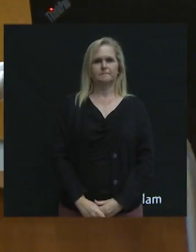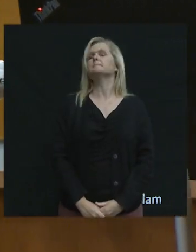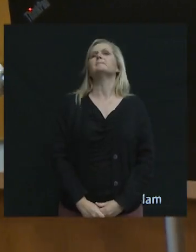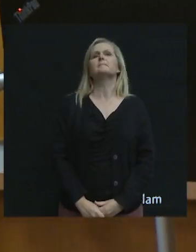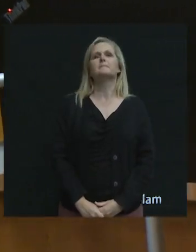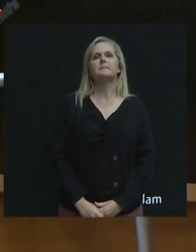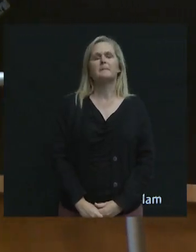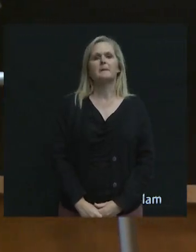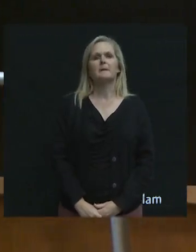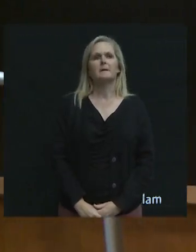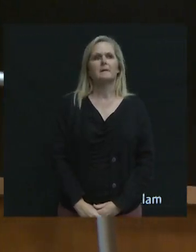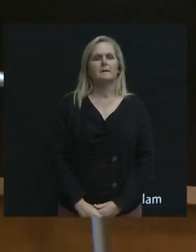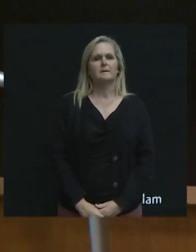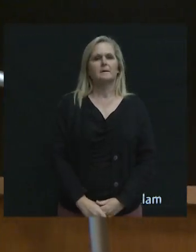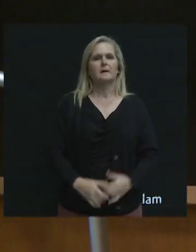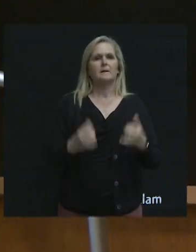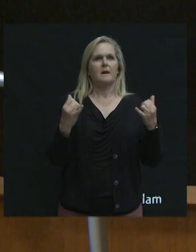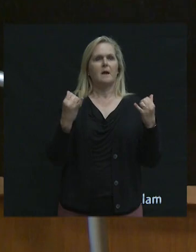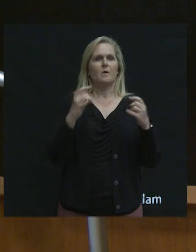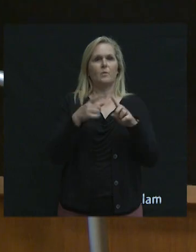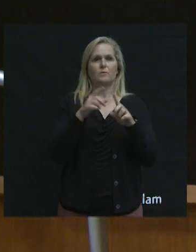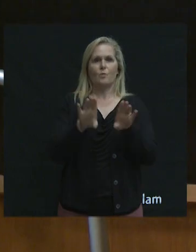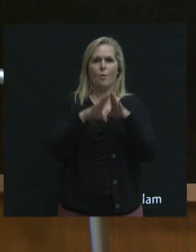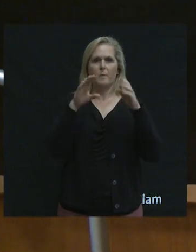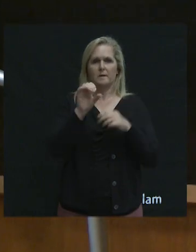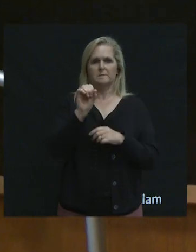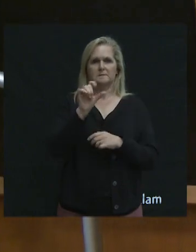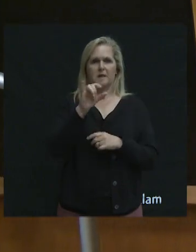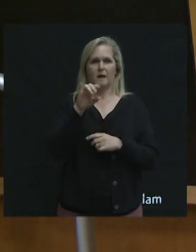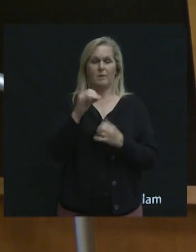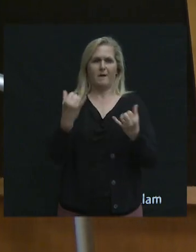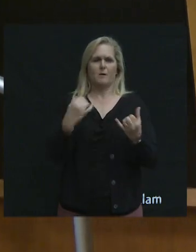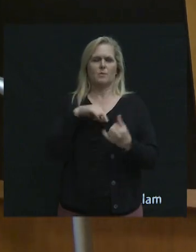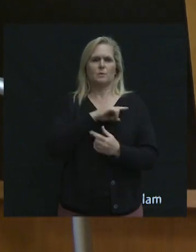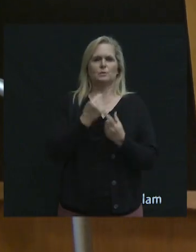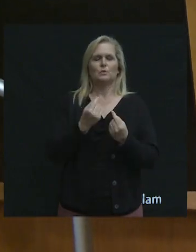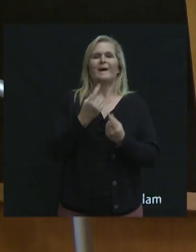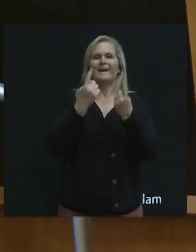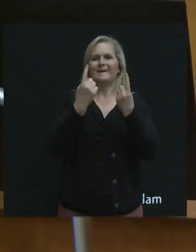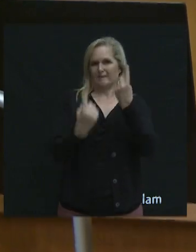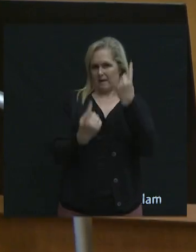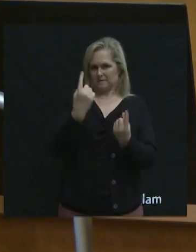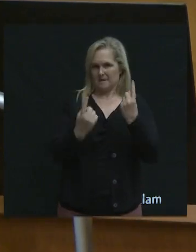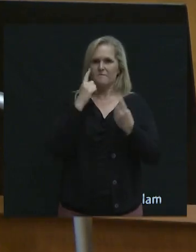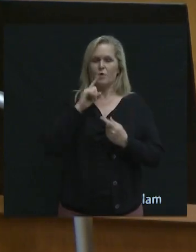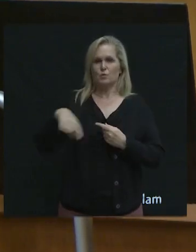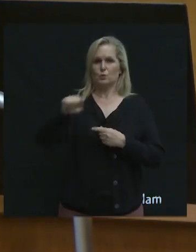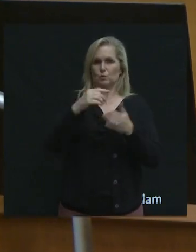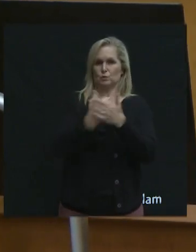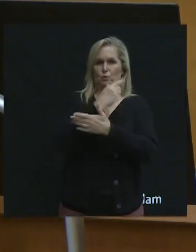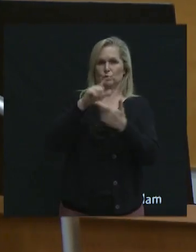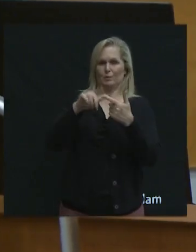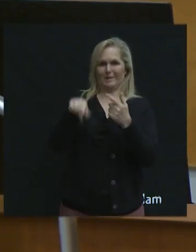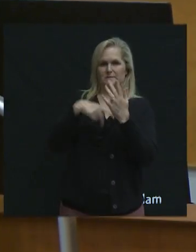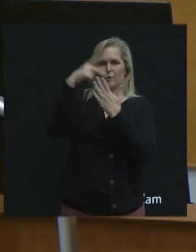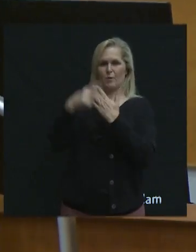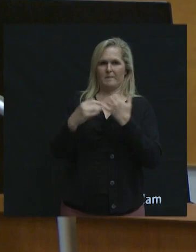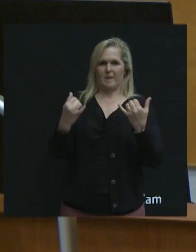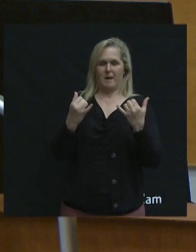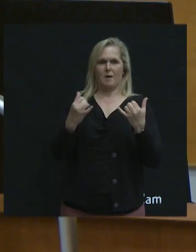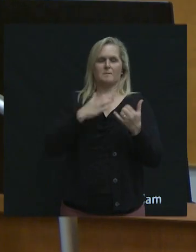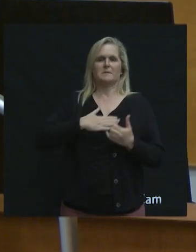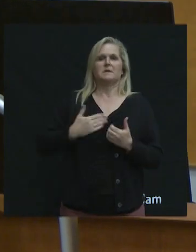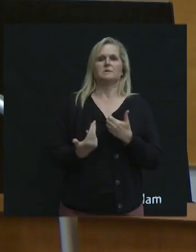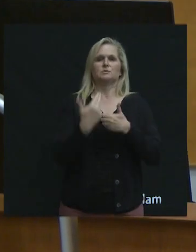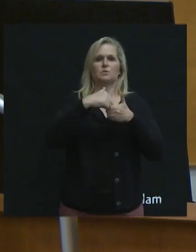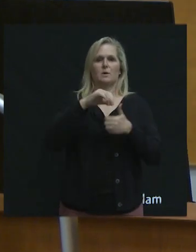So I told you once about Slido, so now we're going to do a test. So for those newbies, here we go. Join, please